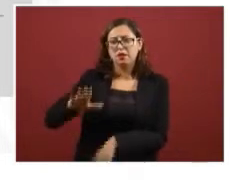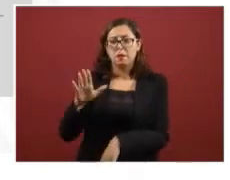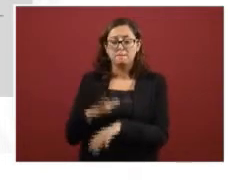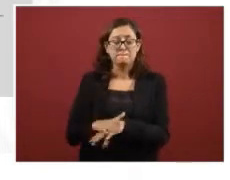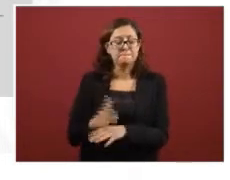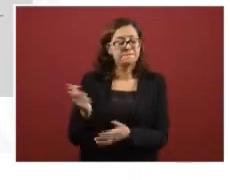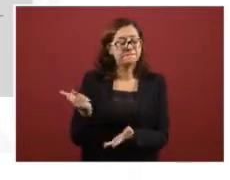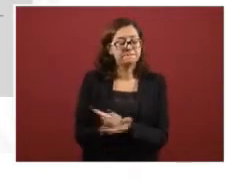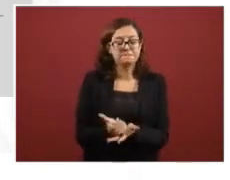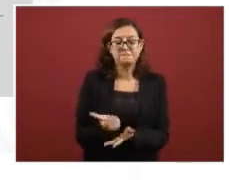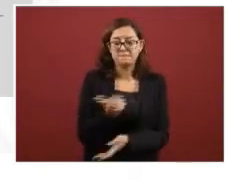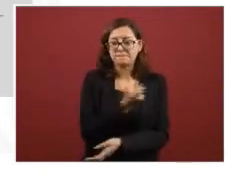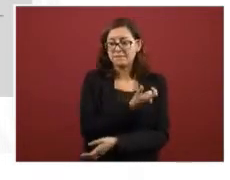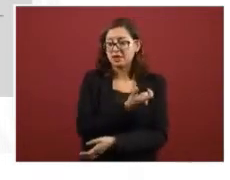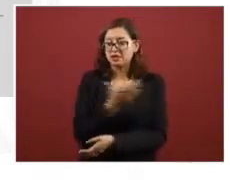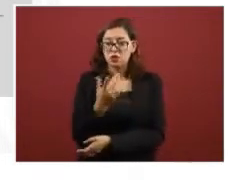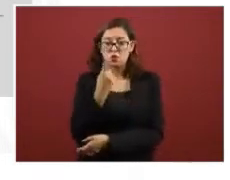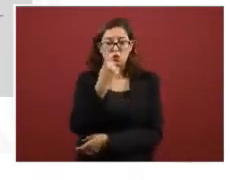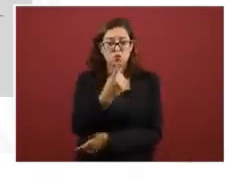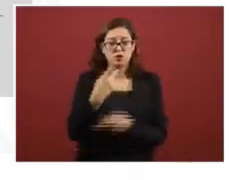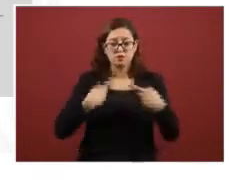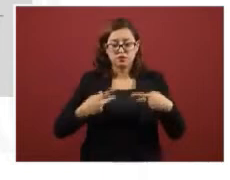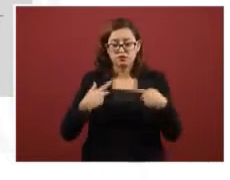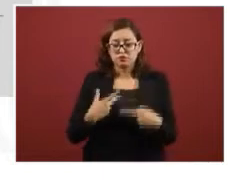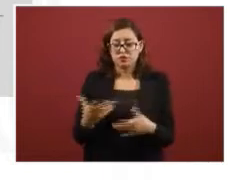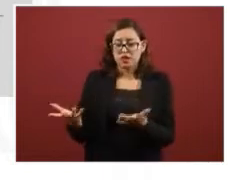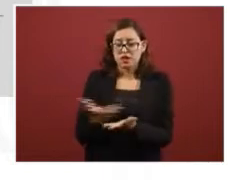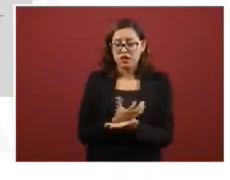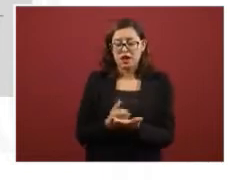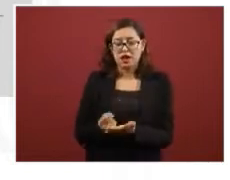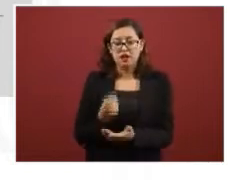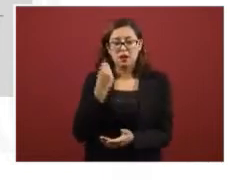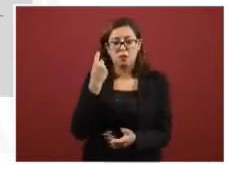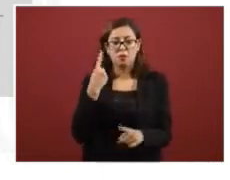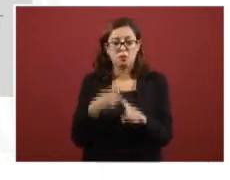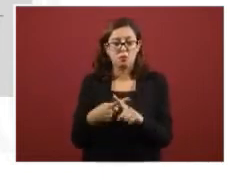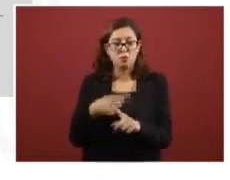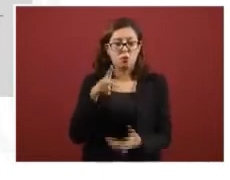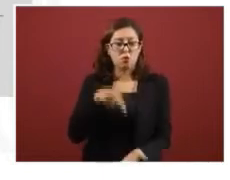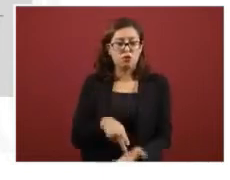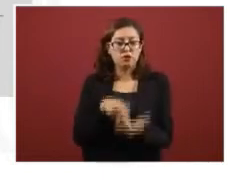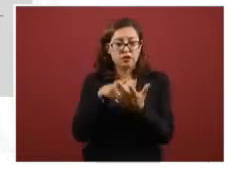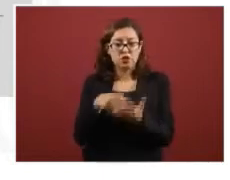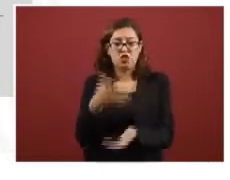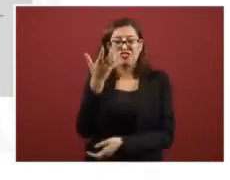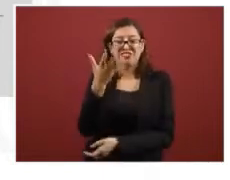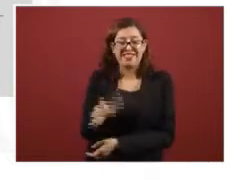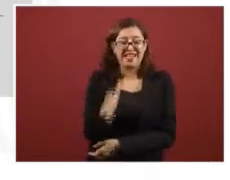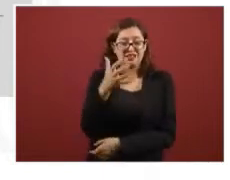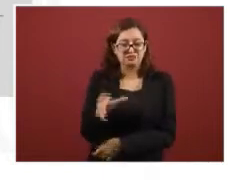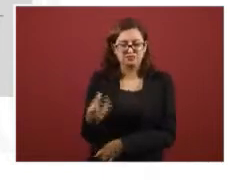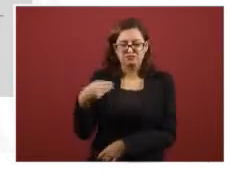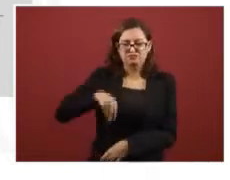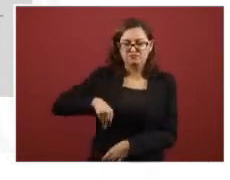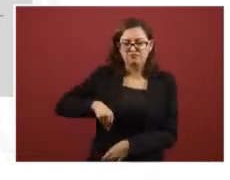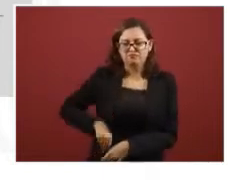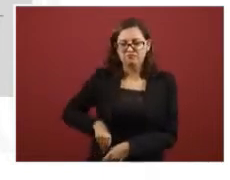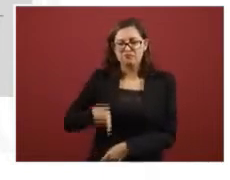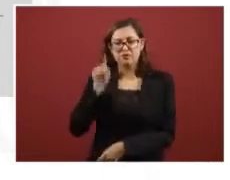Cylinders was $10.96 per kilo. They elevated the price by $10